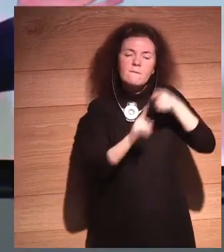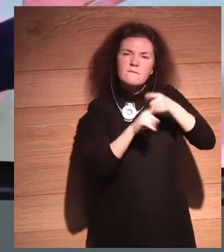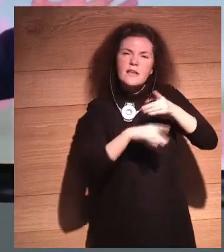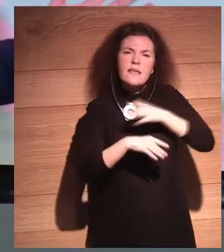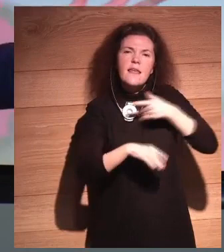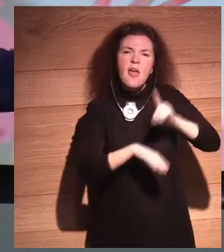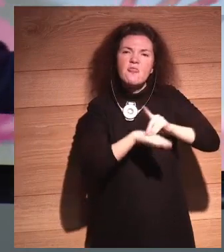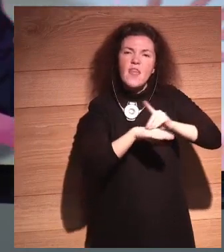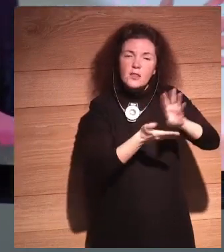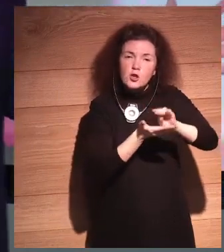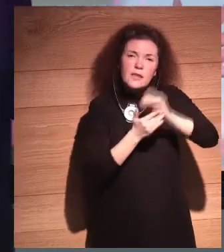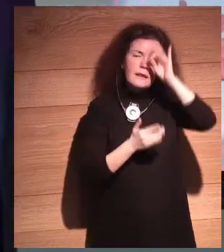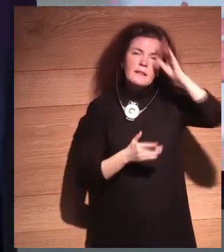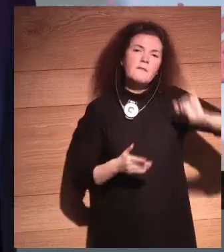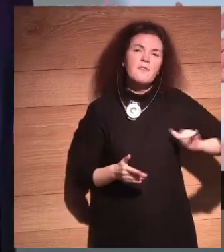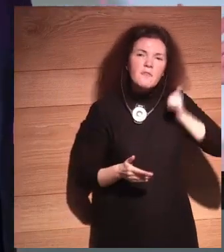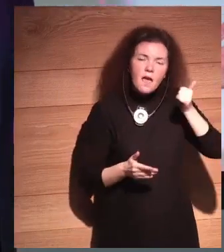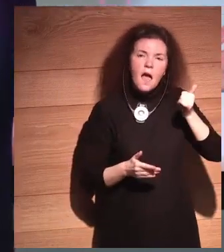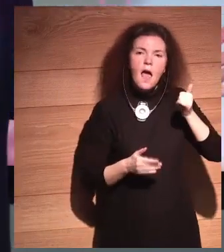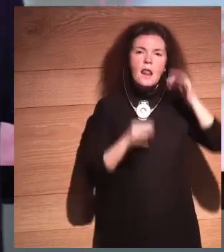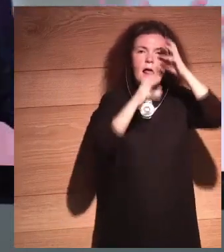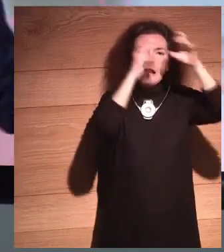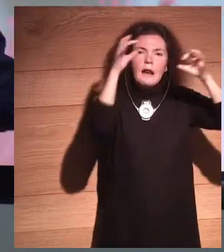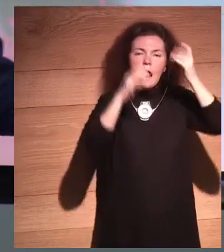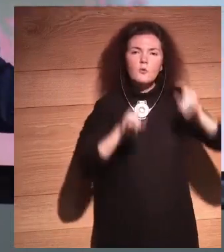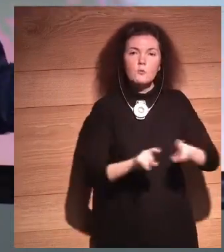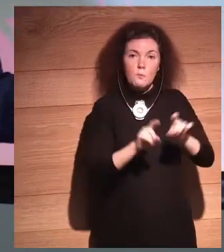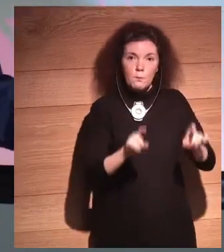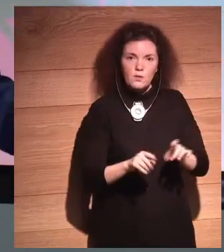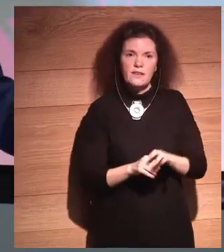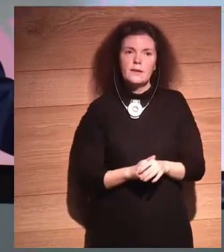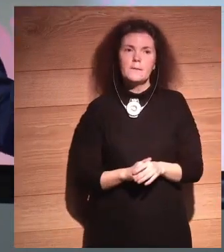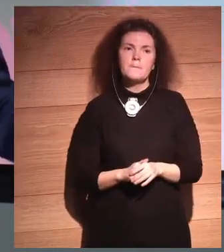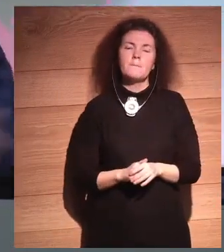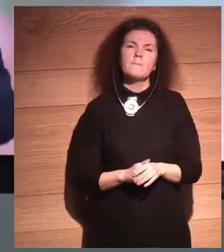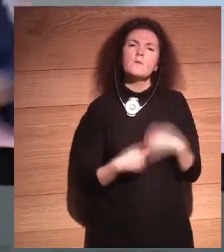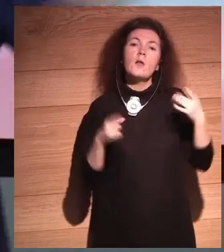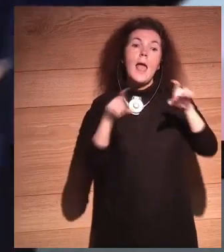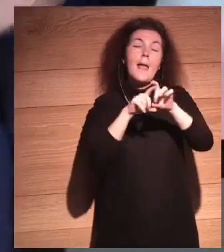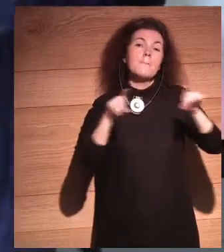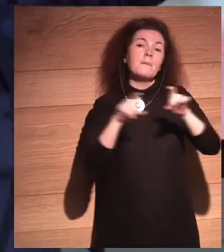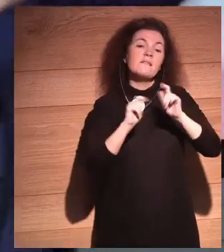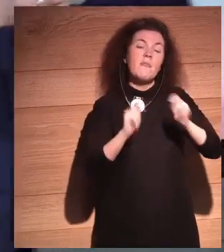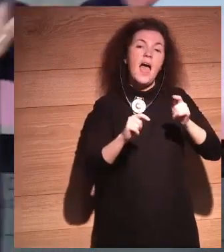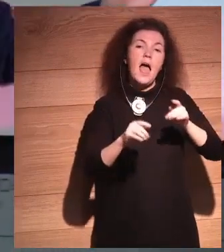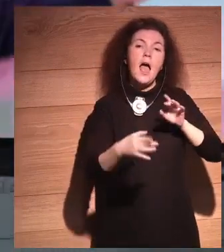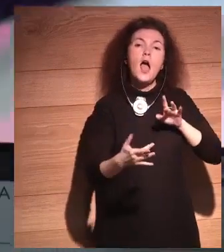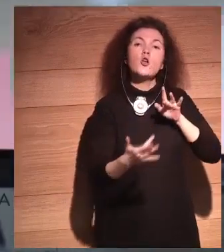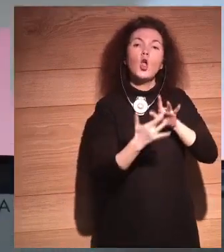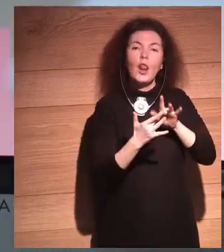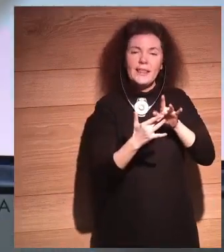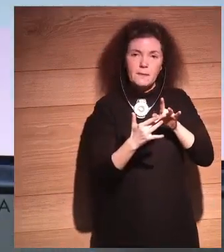I mean, we're in the building of a telephone, of a phone company, right? A company that provides connectivity. That's part of this whole empire.